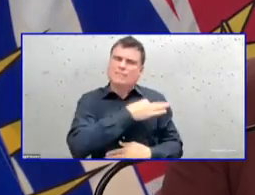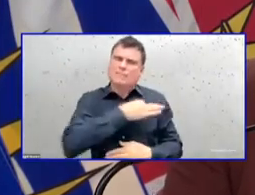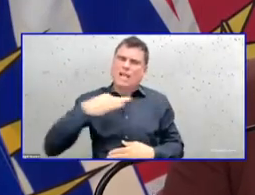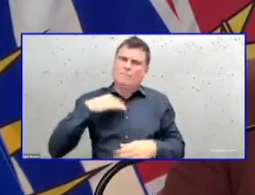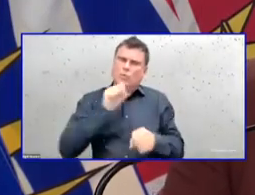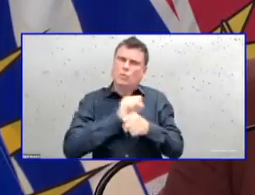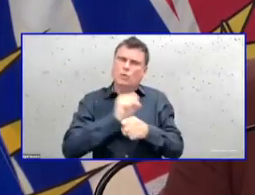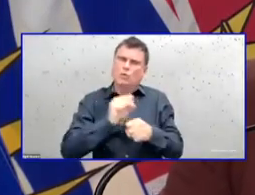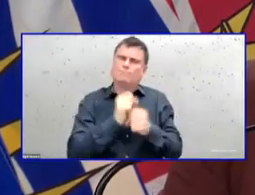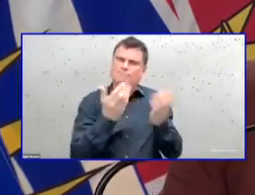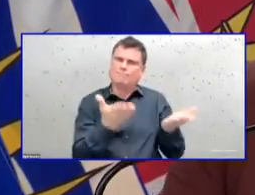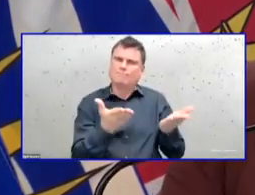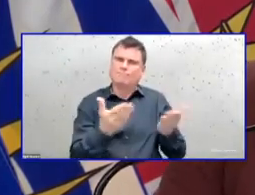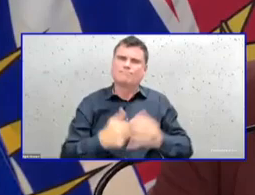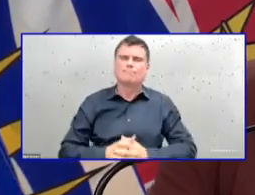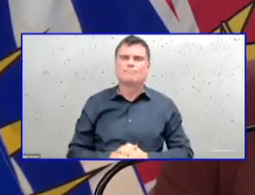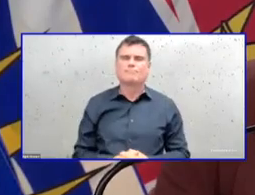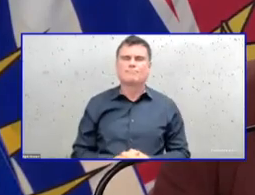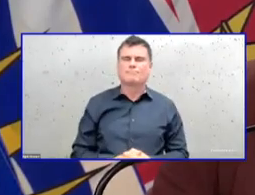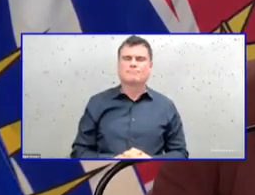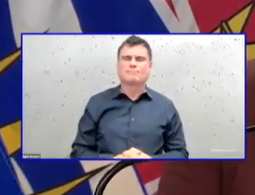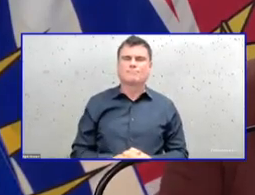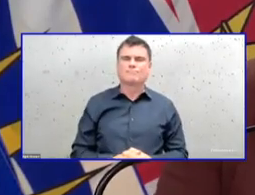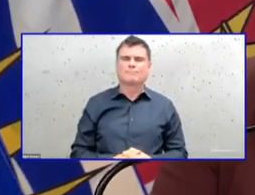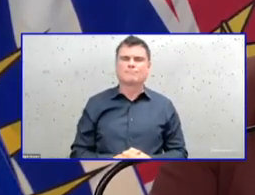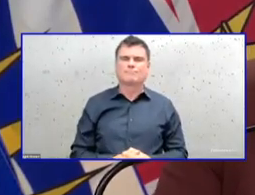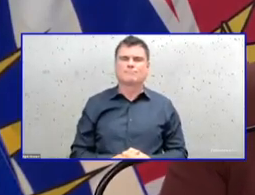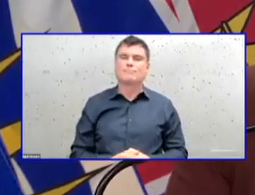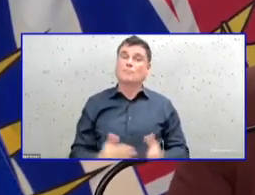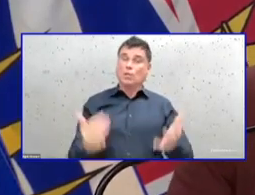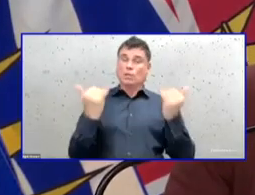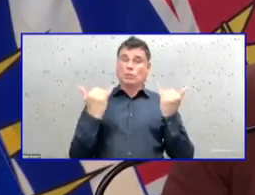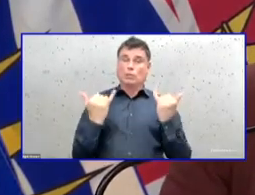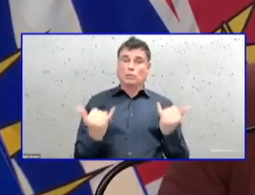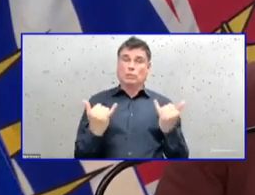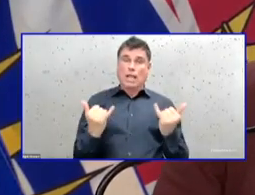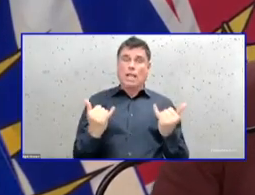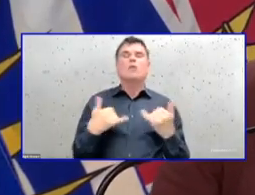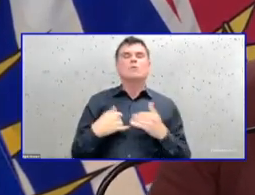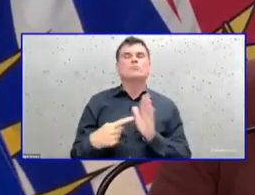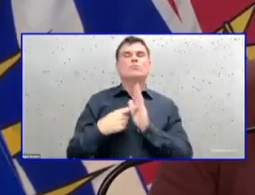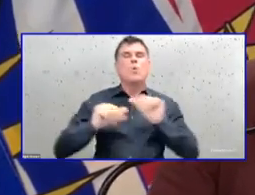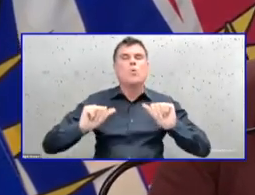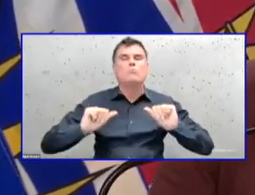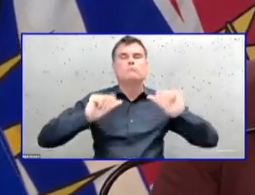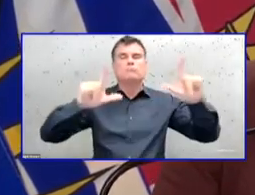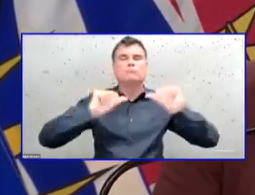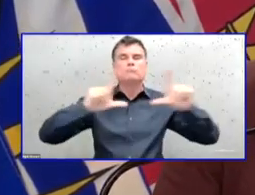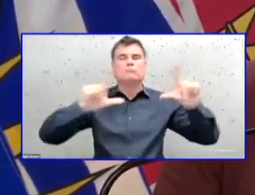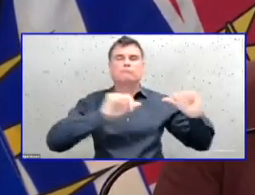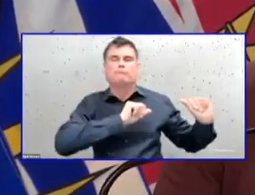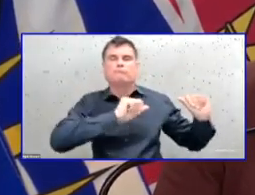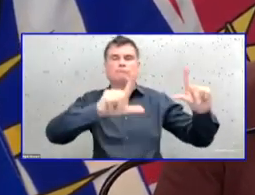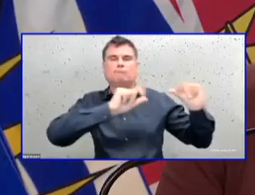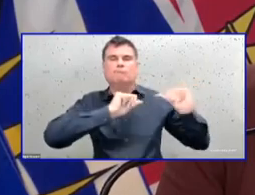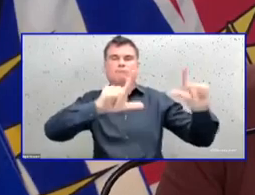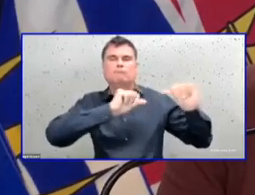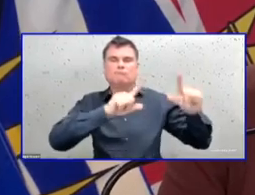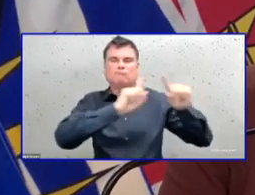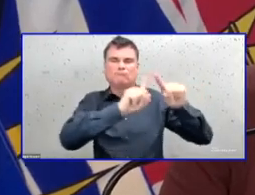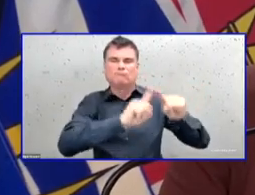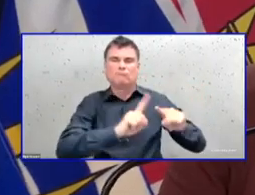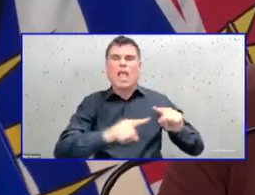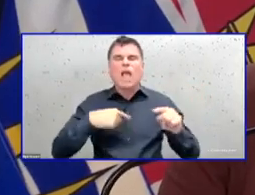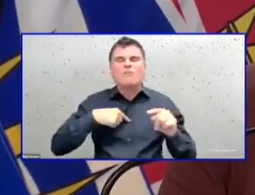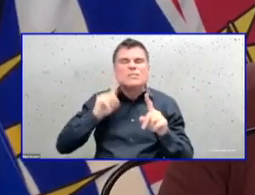the latest epidemiology data and modelling update to give a little bit of a sense of where we are here on